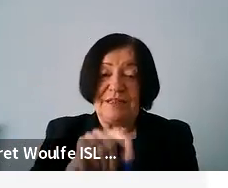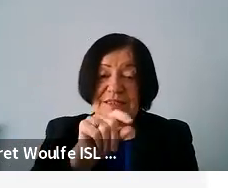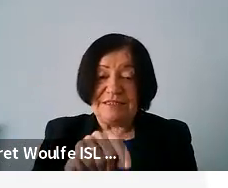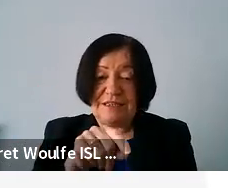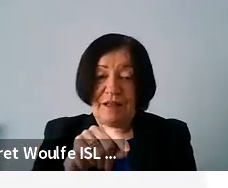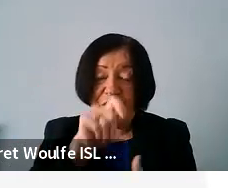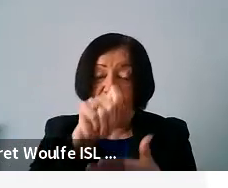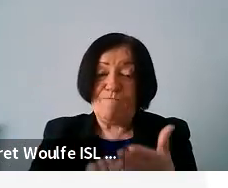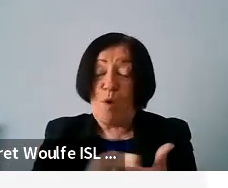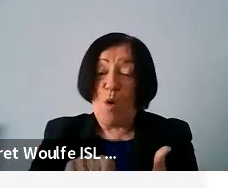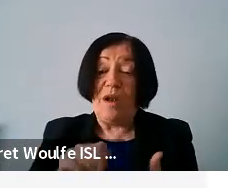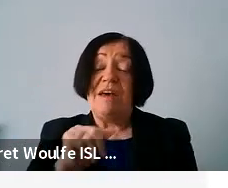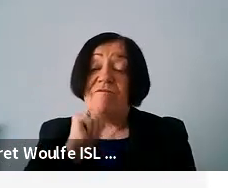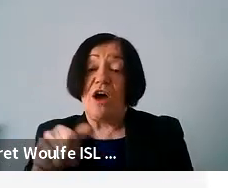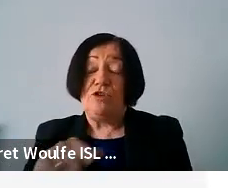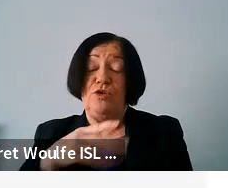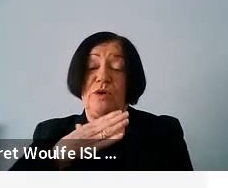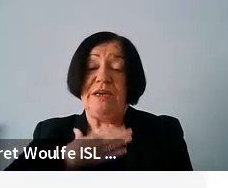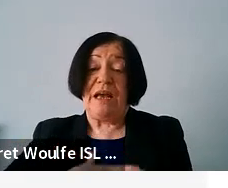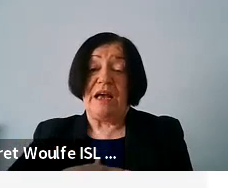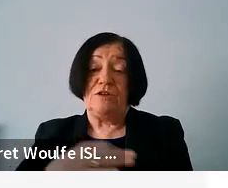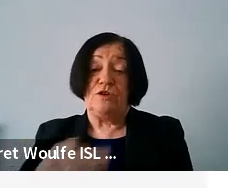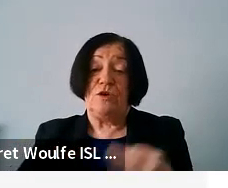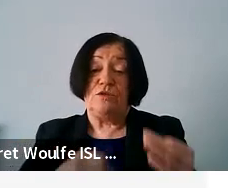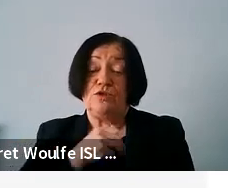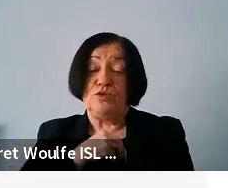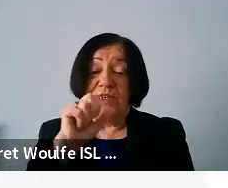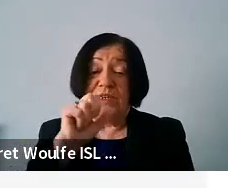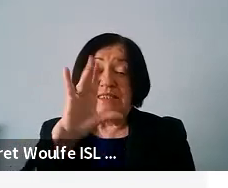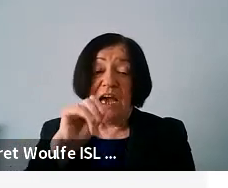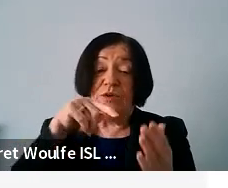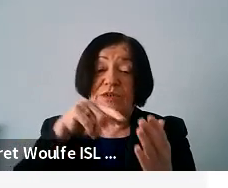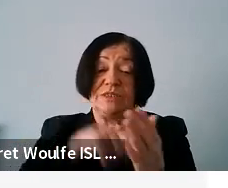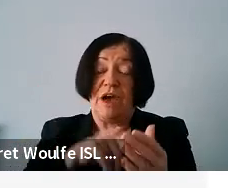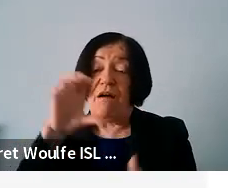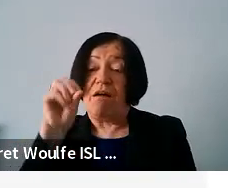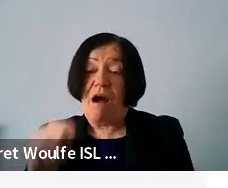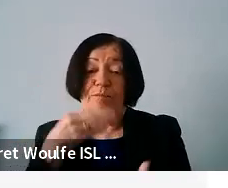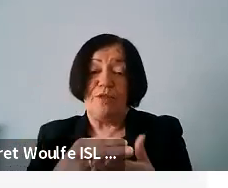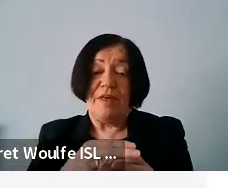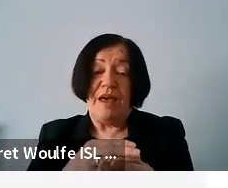um if not you can just go to slido.com you put the hashtag